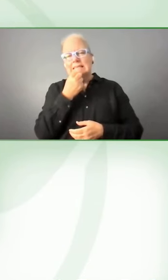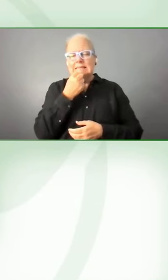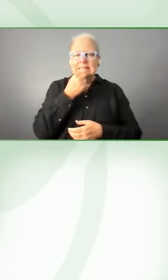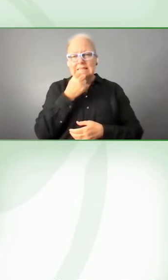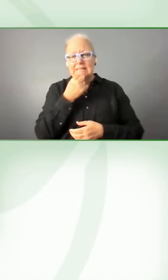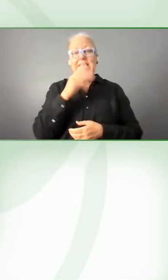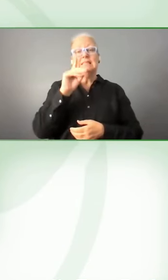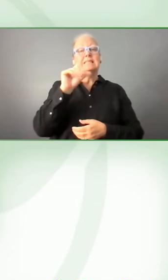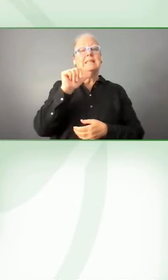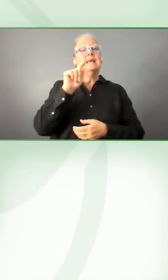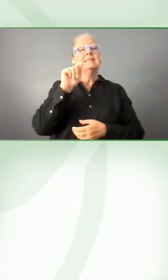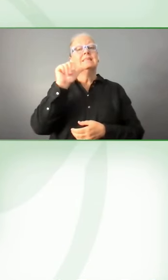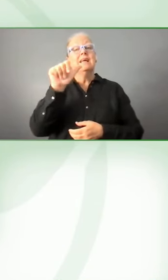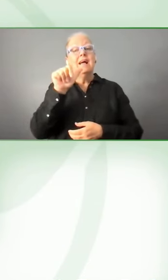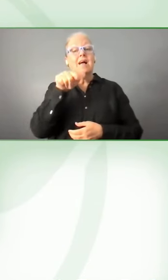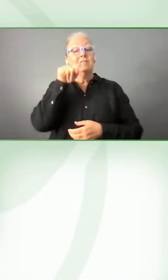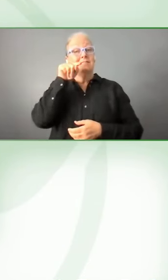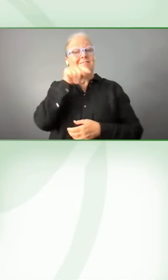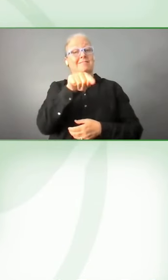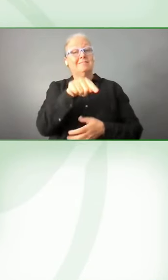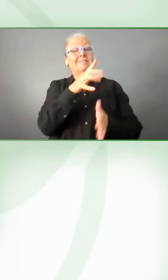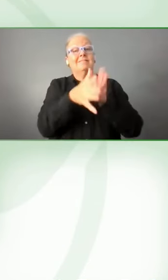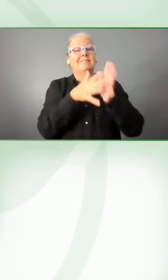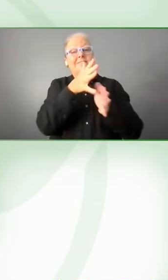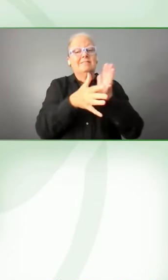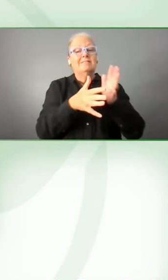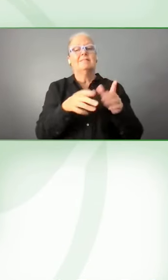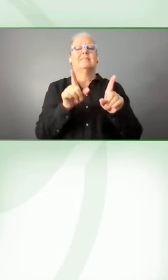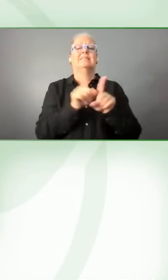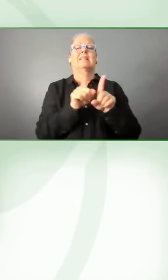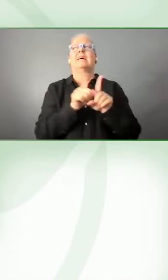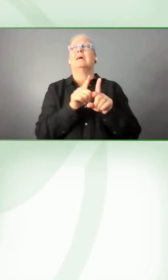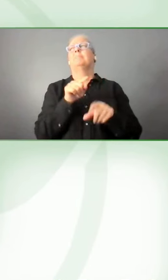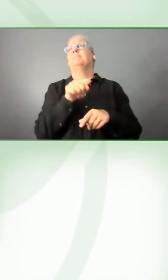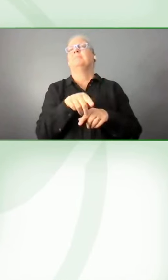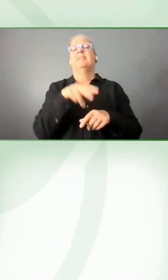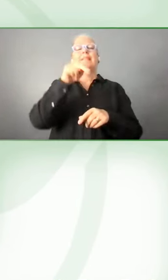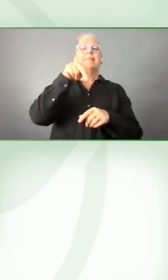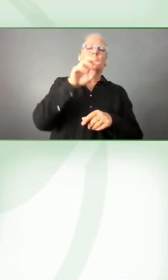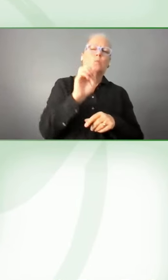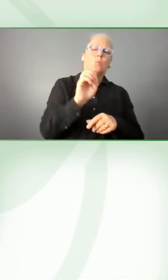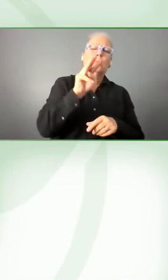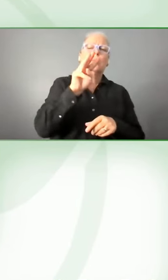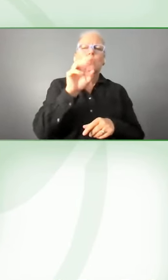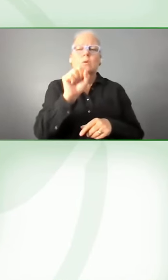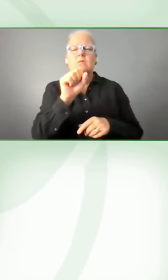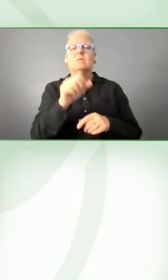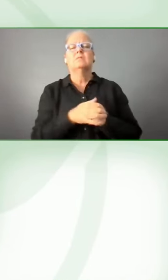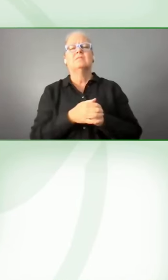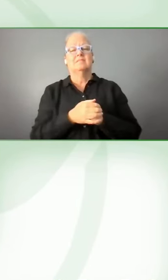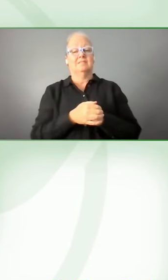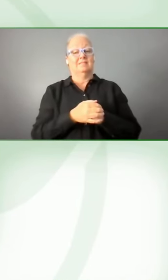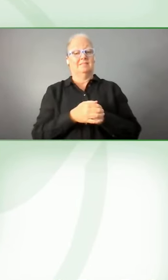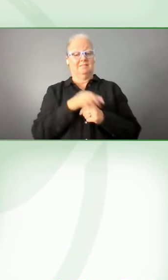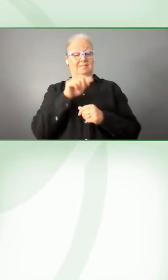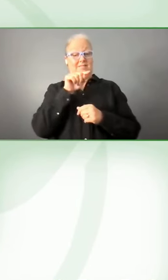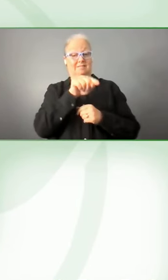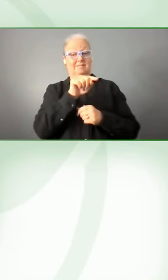there on sign language is the news. It's the existing content fed into the model.